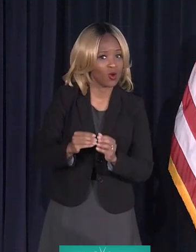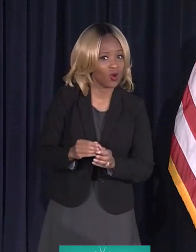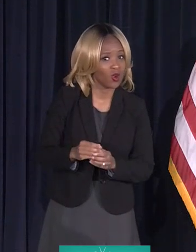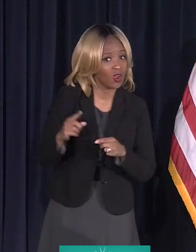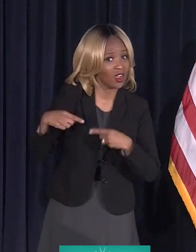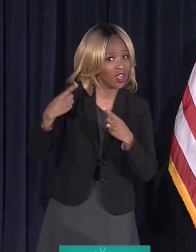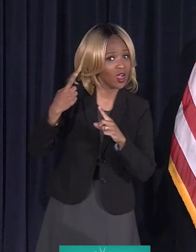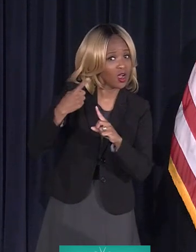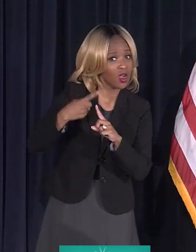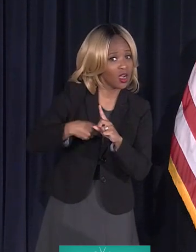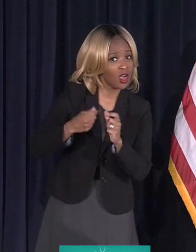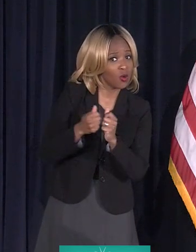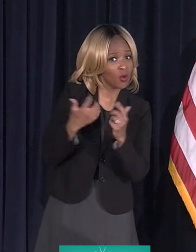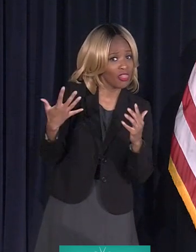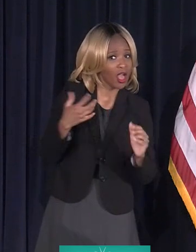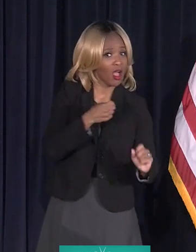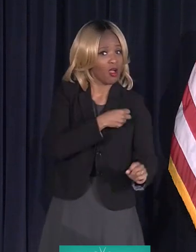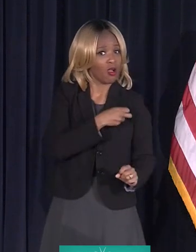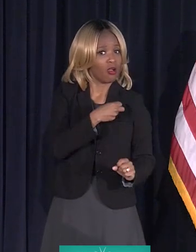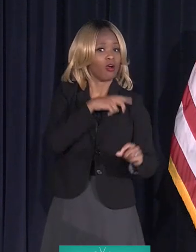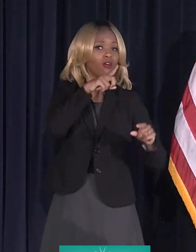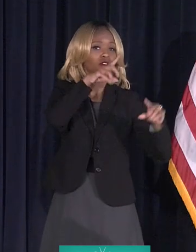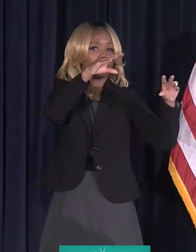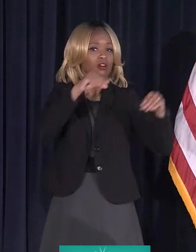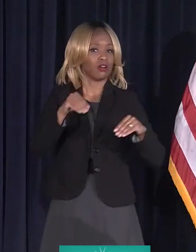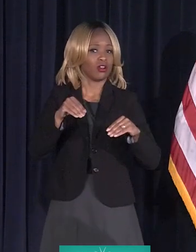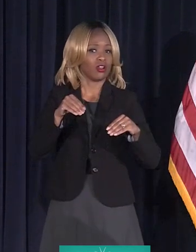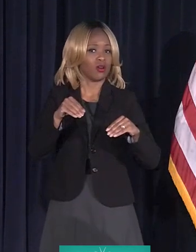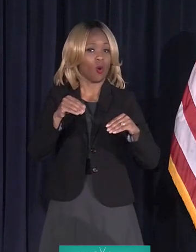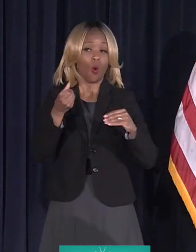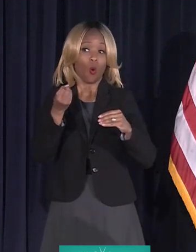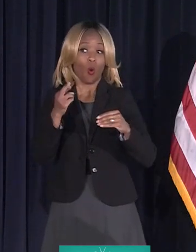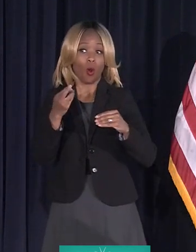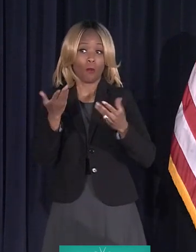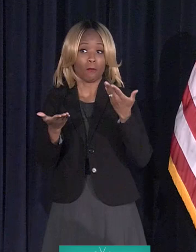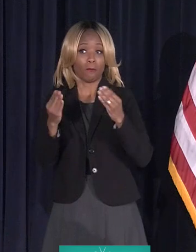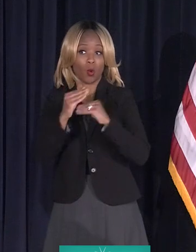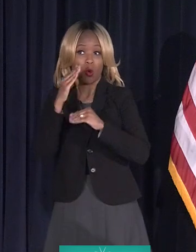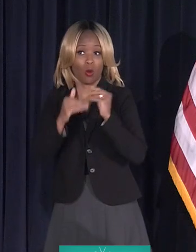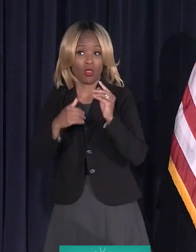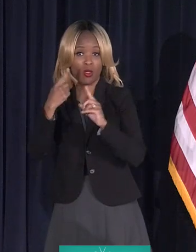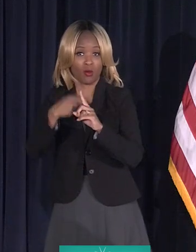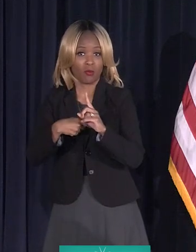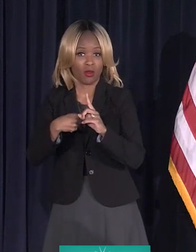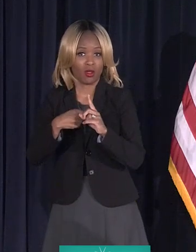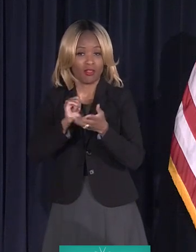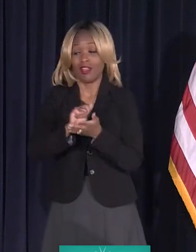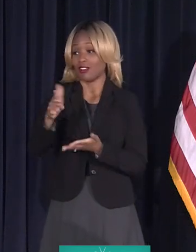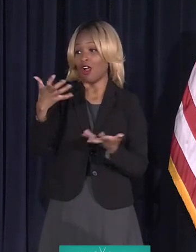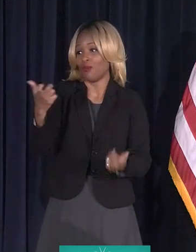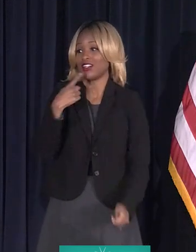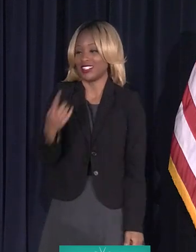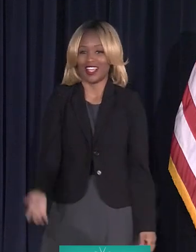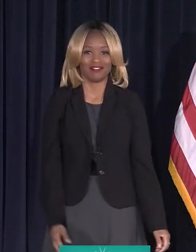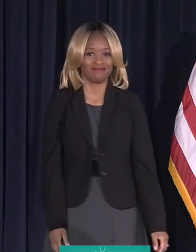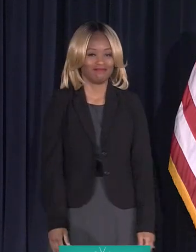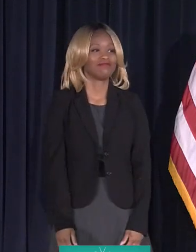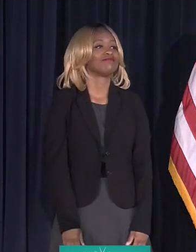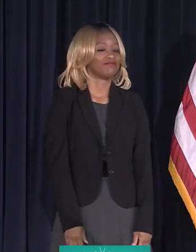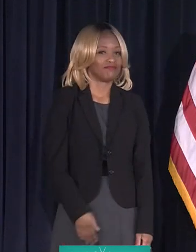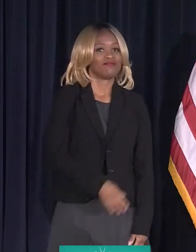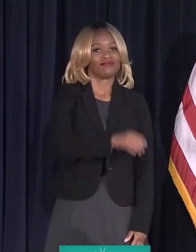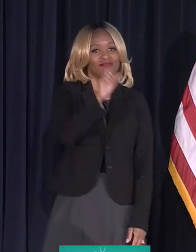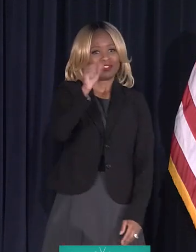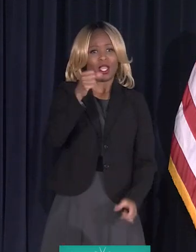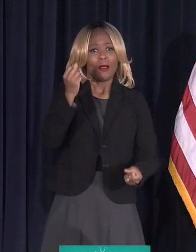electric power. Yeah. Or more. Yeah. That's all I want to say about that. And so, there